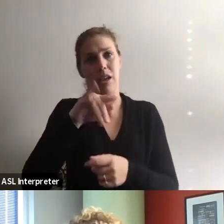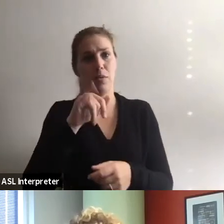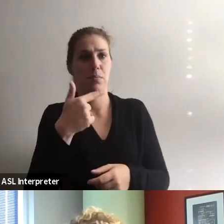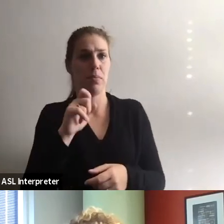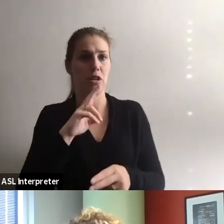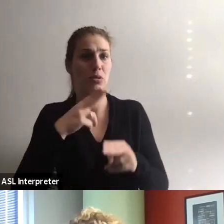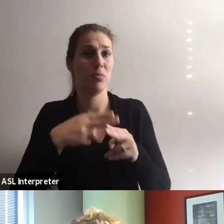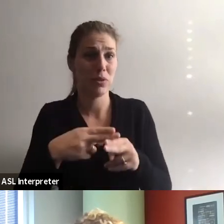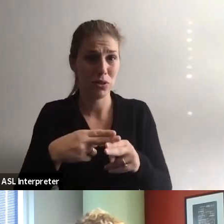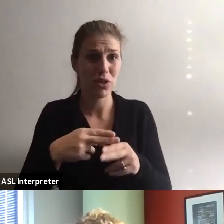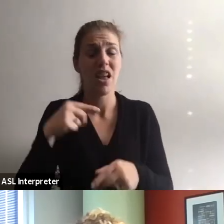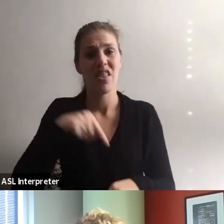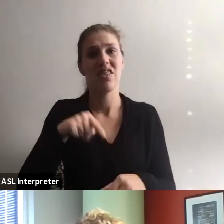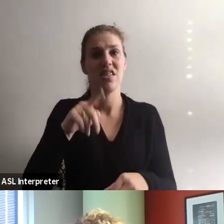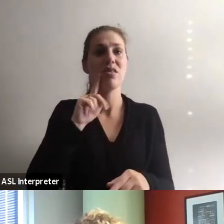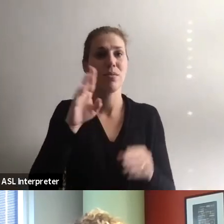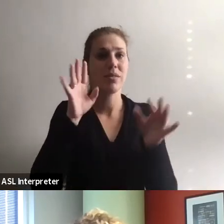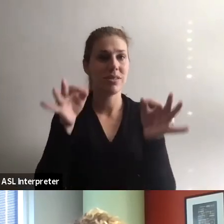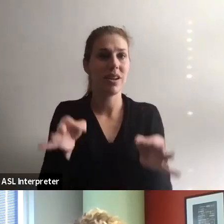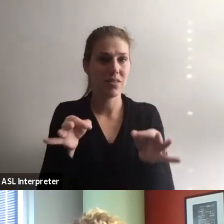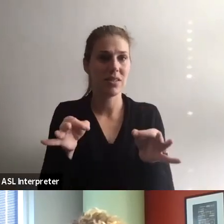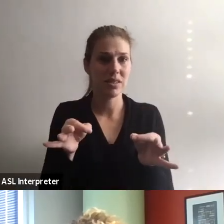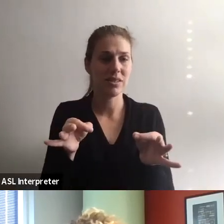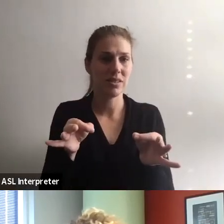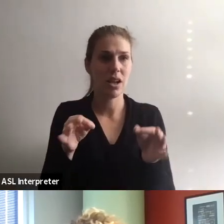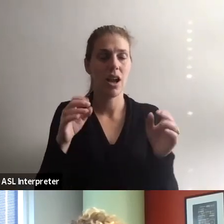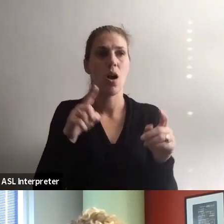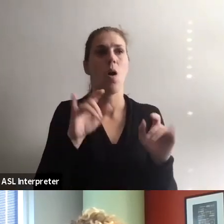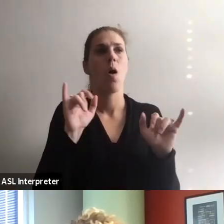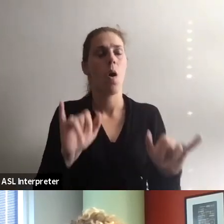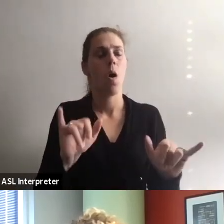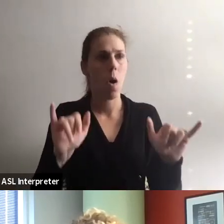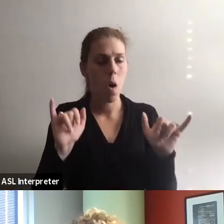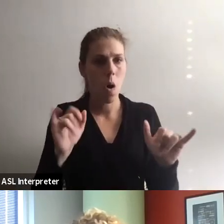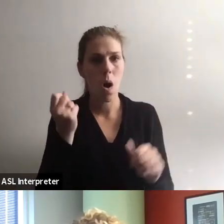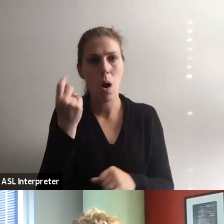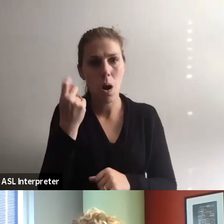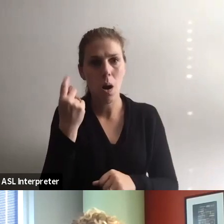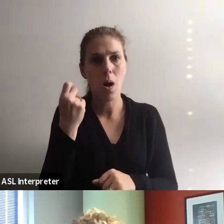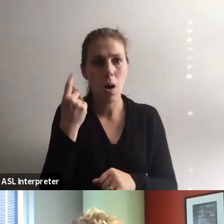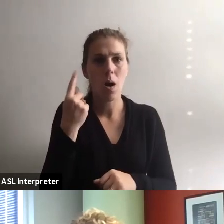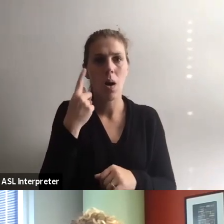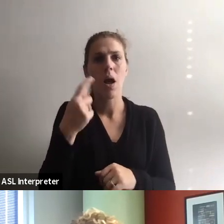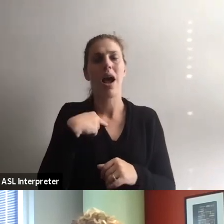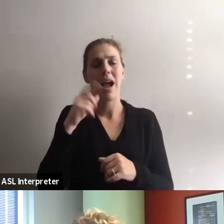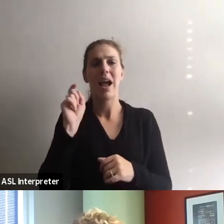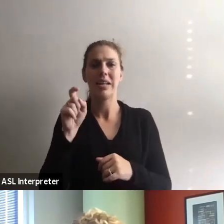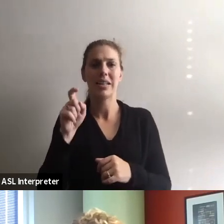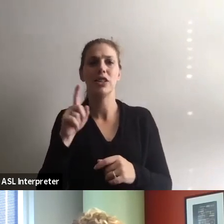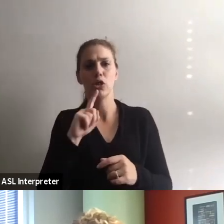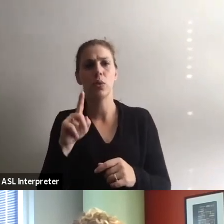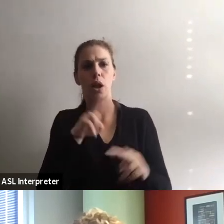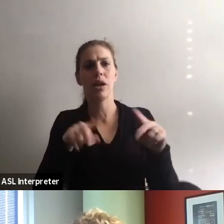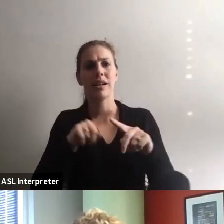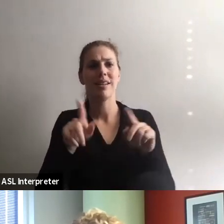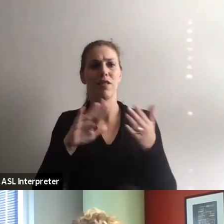you know, this, this will definitely, um, you know, open your eyes and say, you know, um, let me look at, and into a different